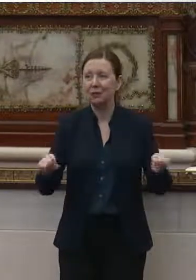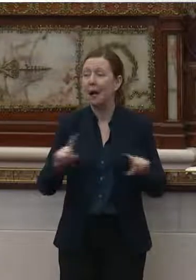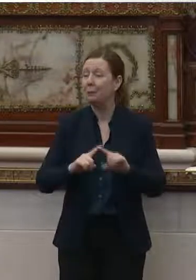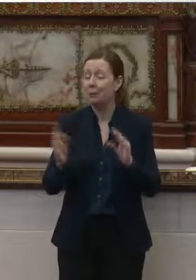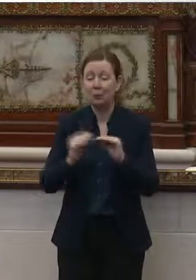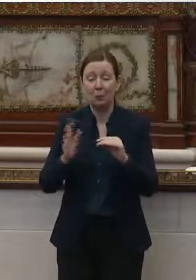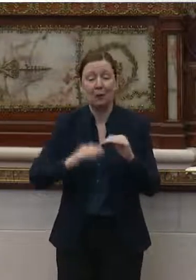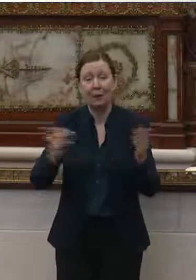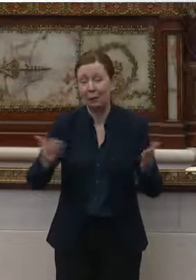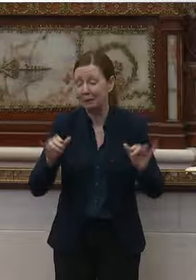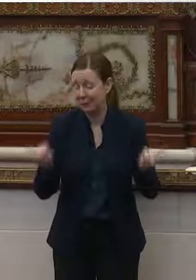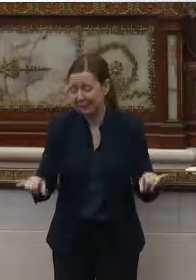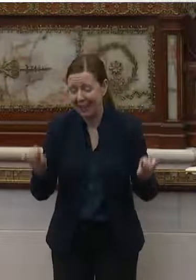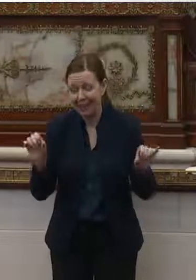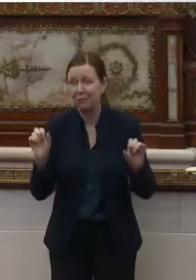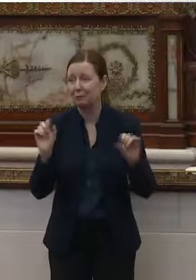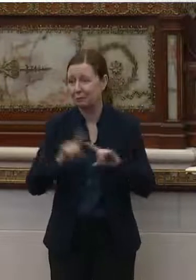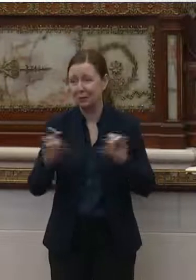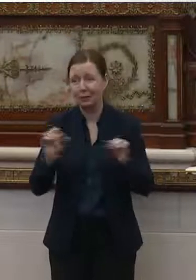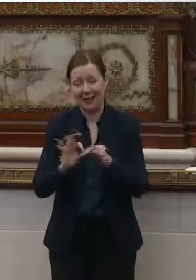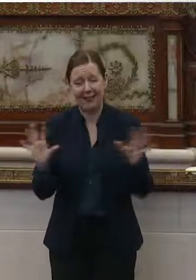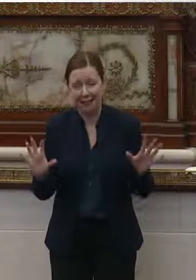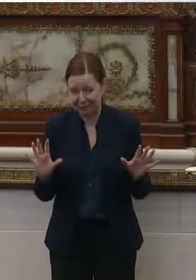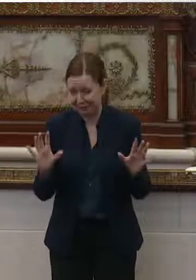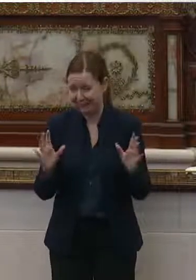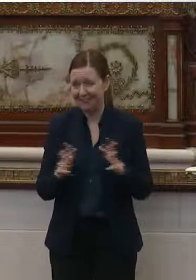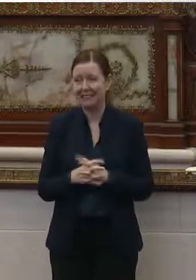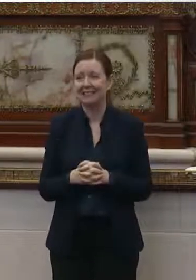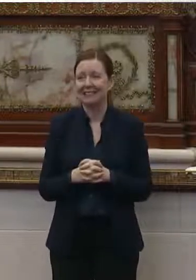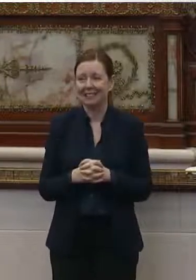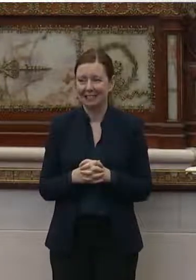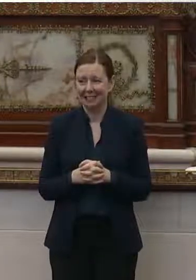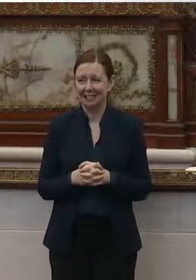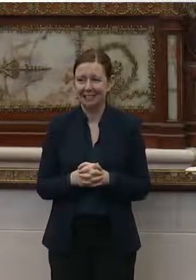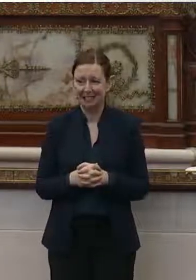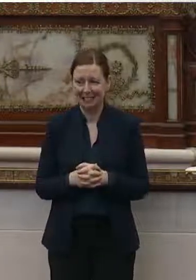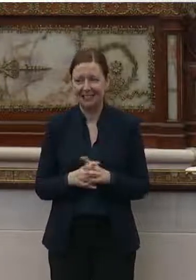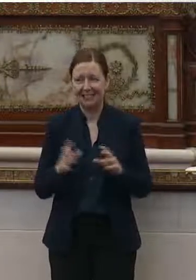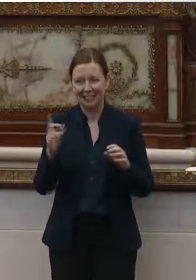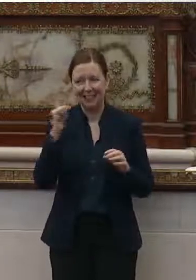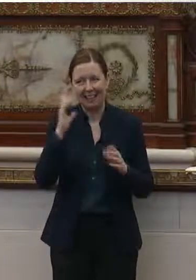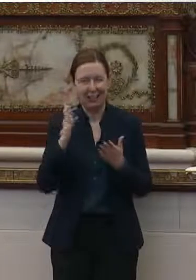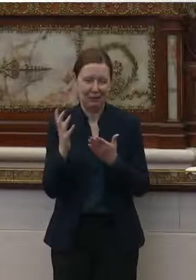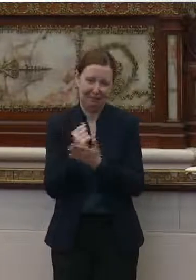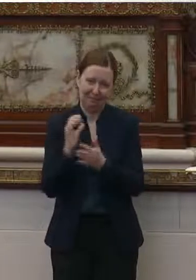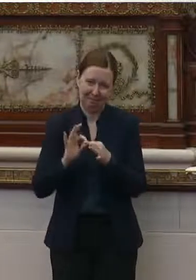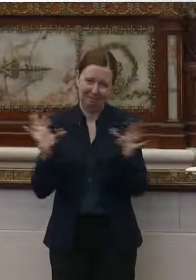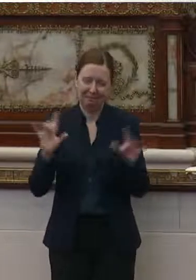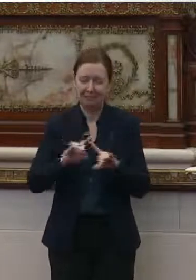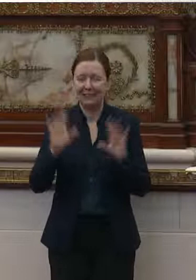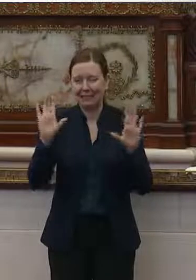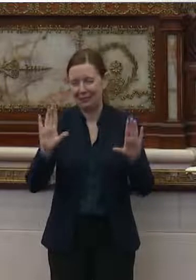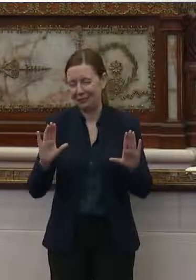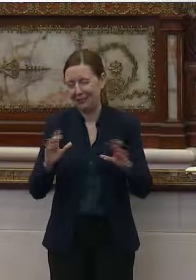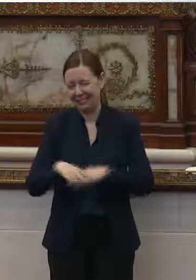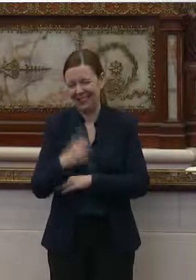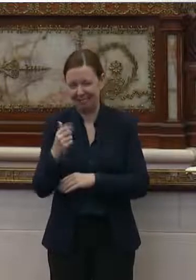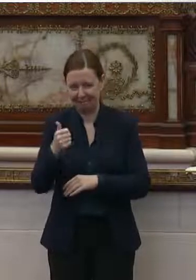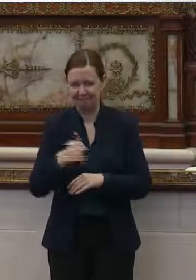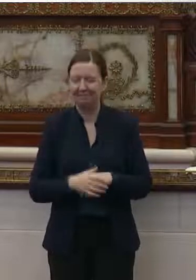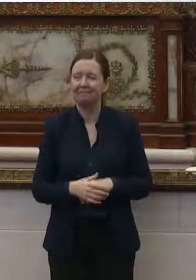you're more than welcome to stay as long as you like. I will take my leave, but I hope you have a great day. All right.